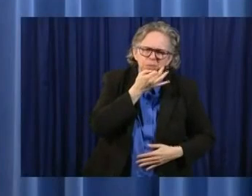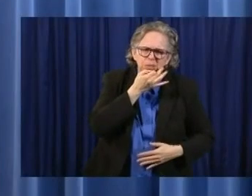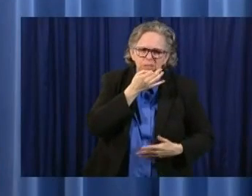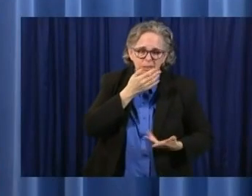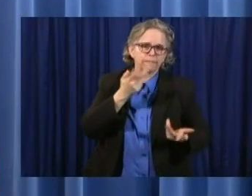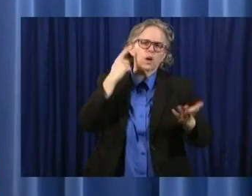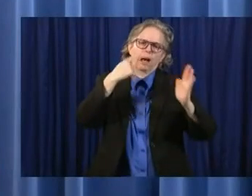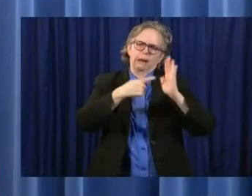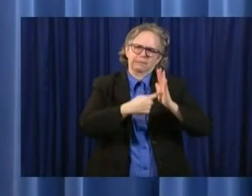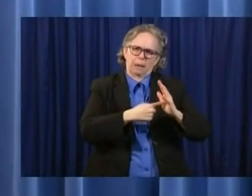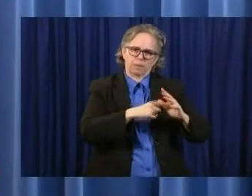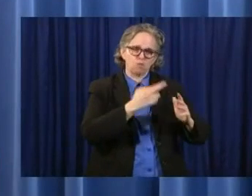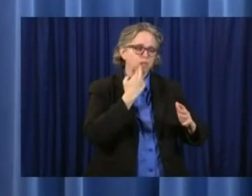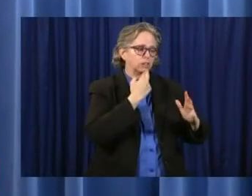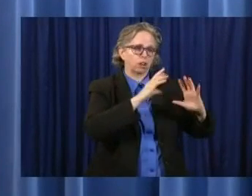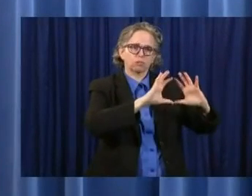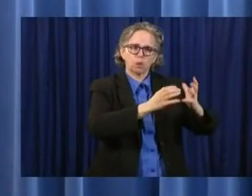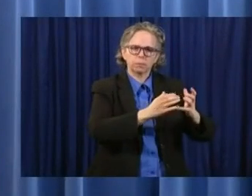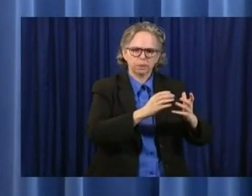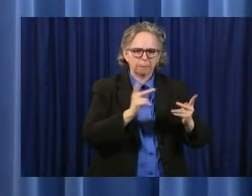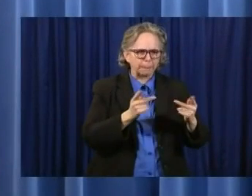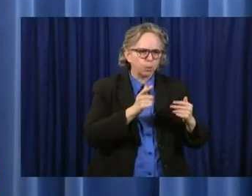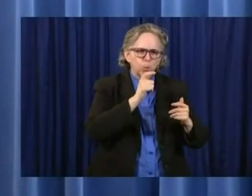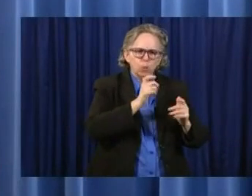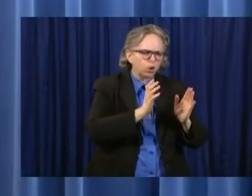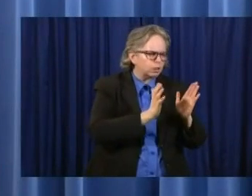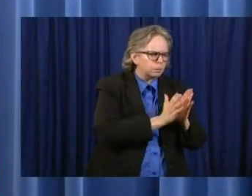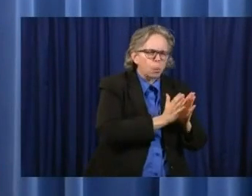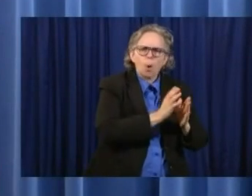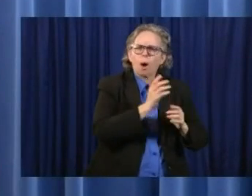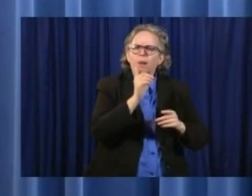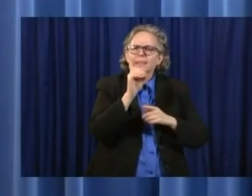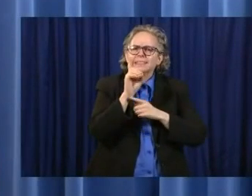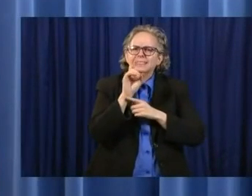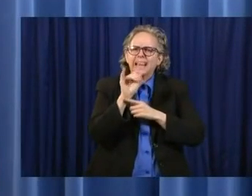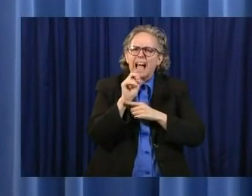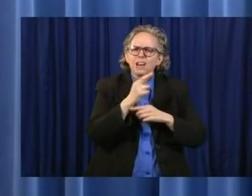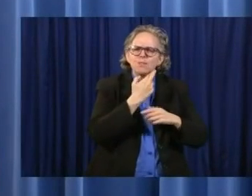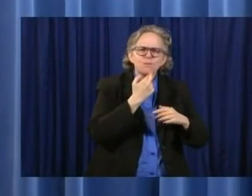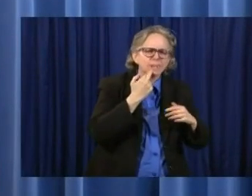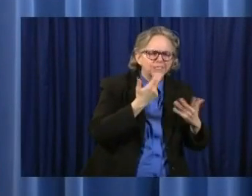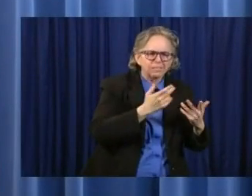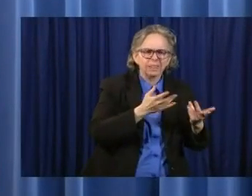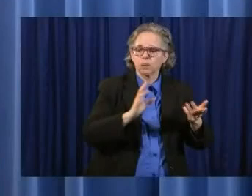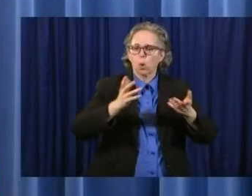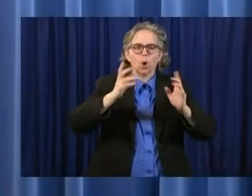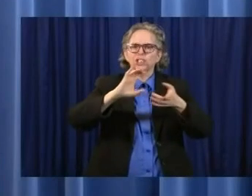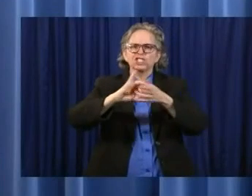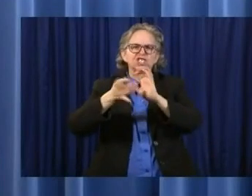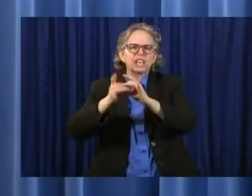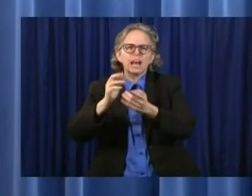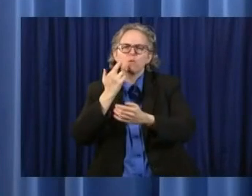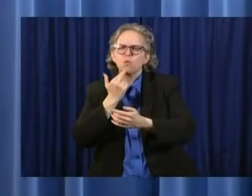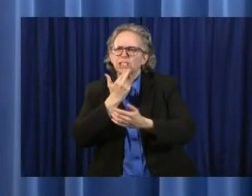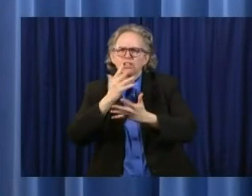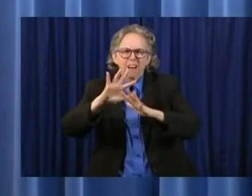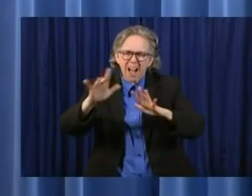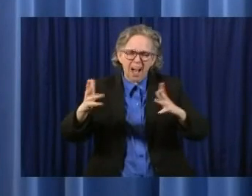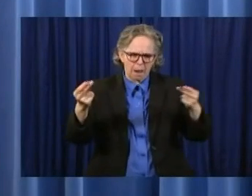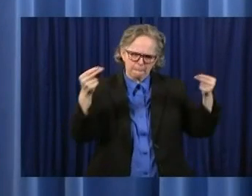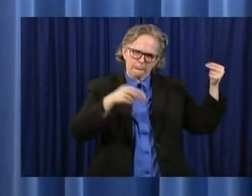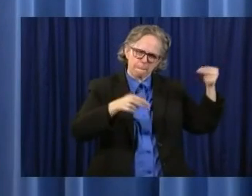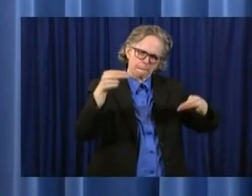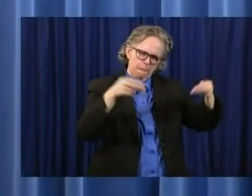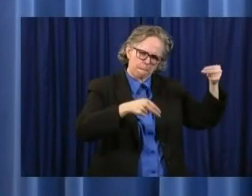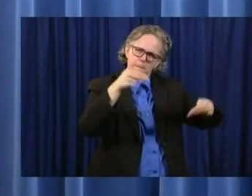diners all the way up to bigger chains of restaurants. And they have worked